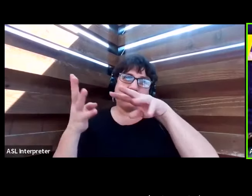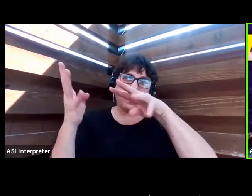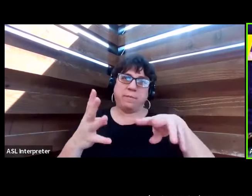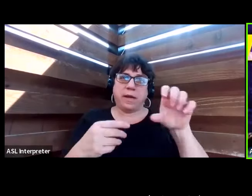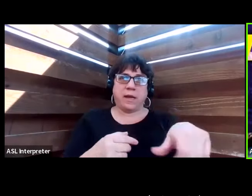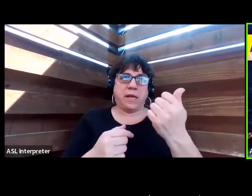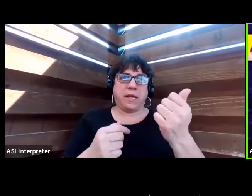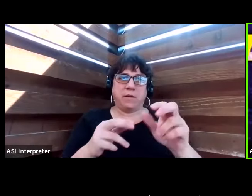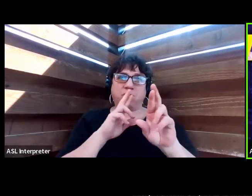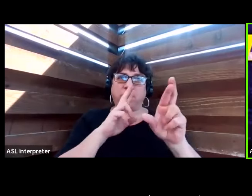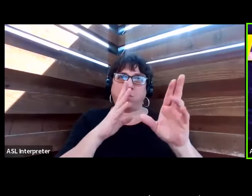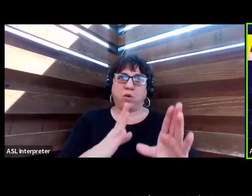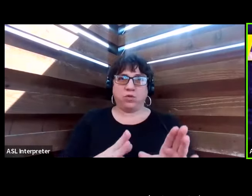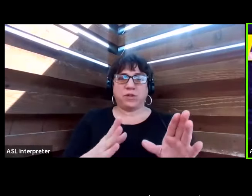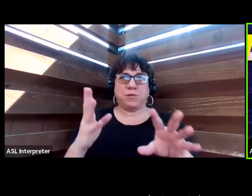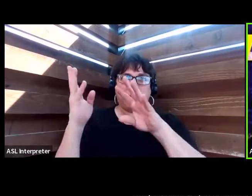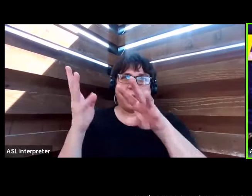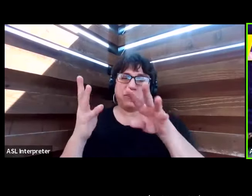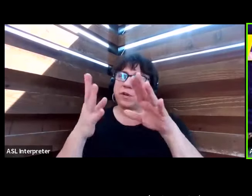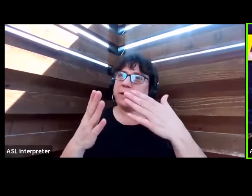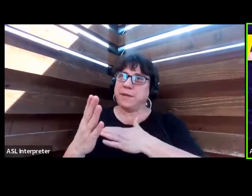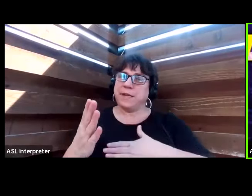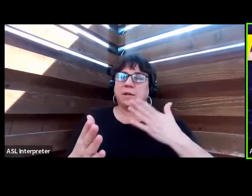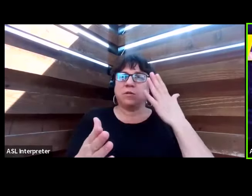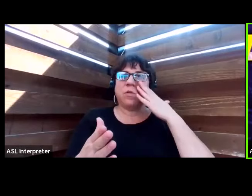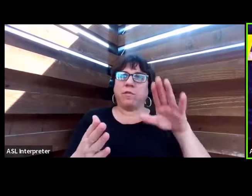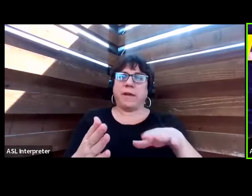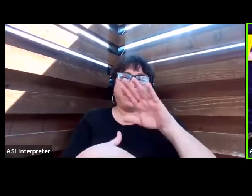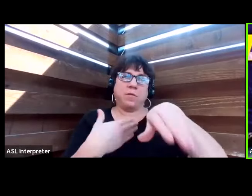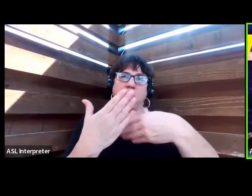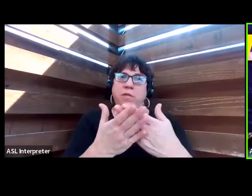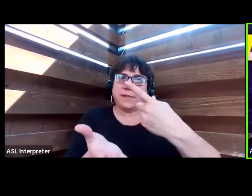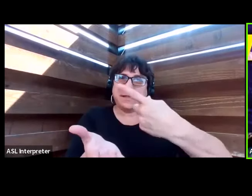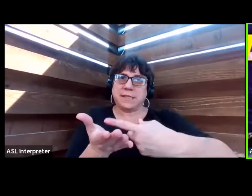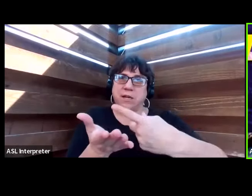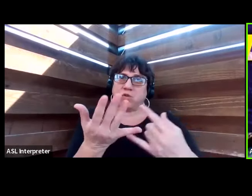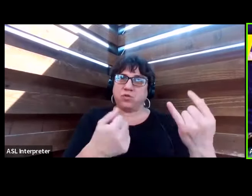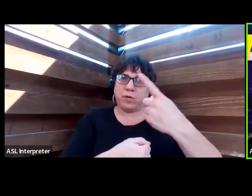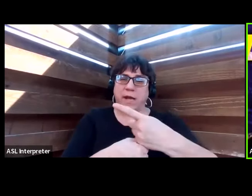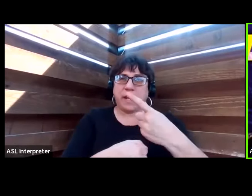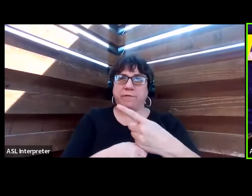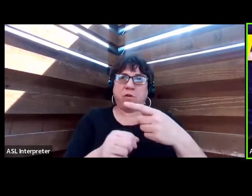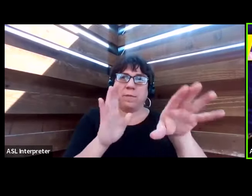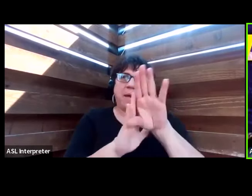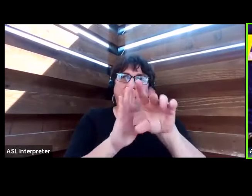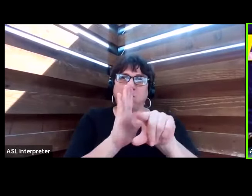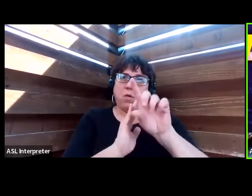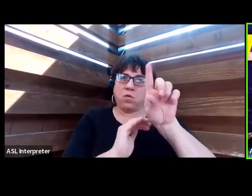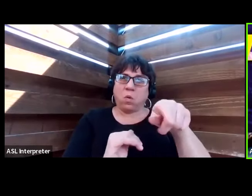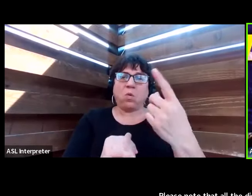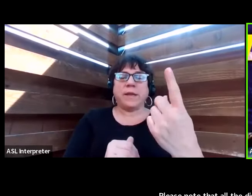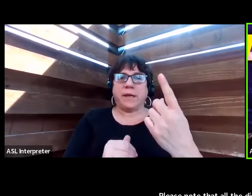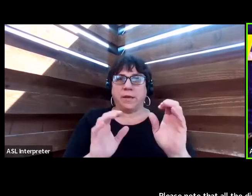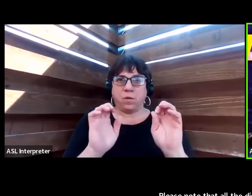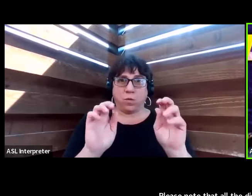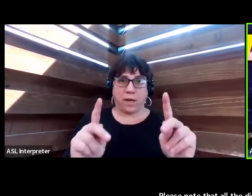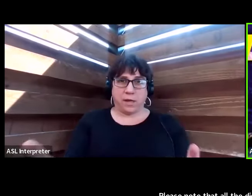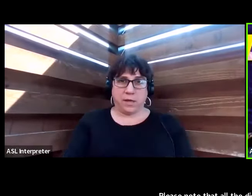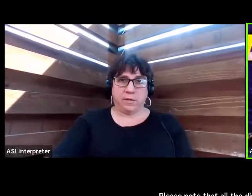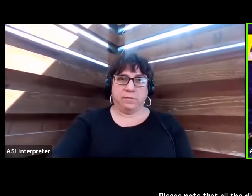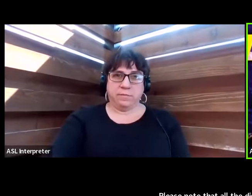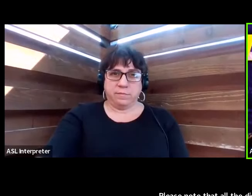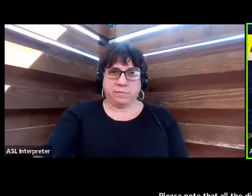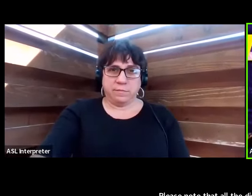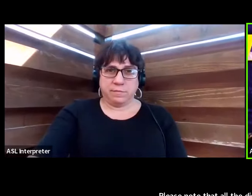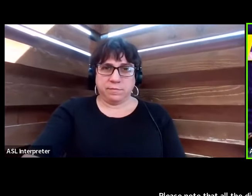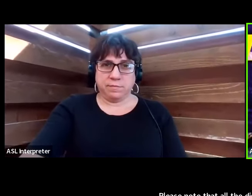reporters joining us on live stream, please note that all the discussions today are for background only. Okay, now that we